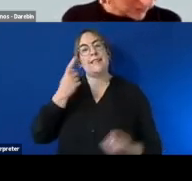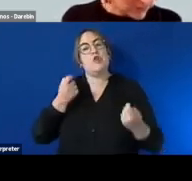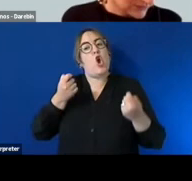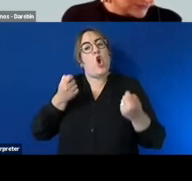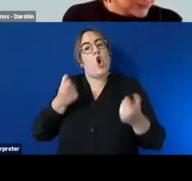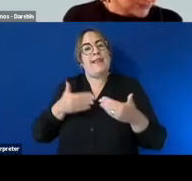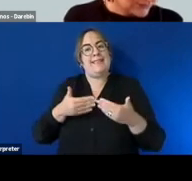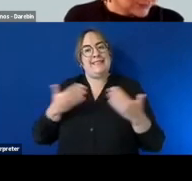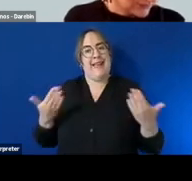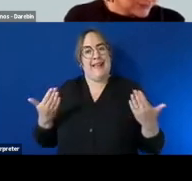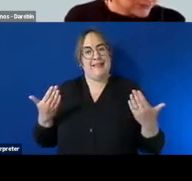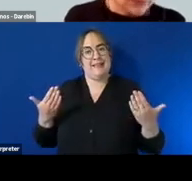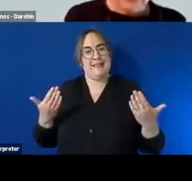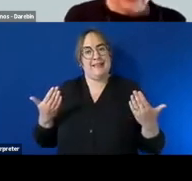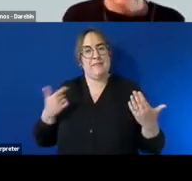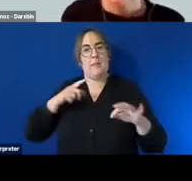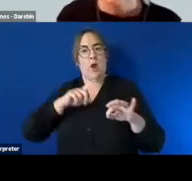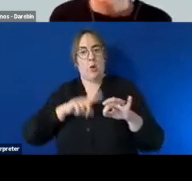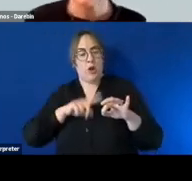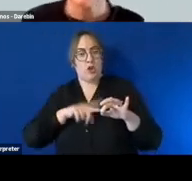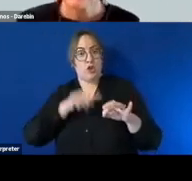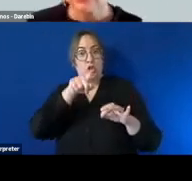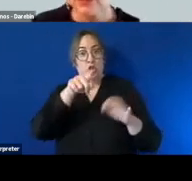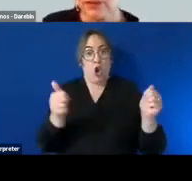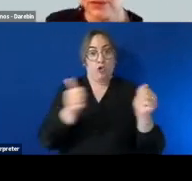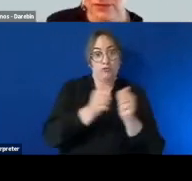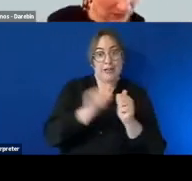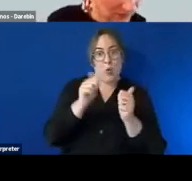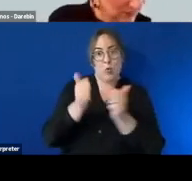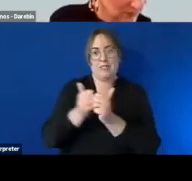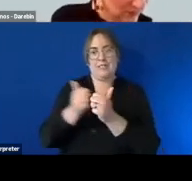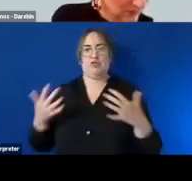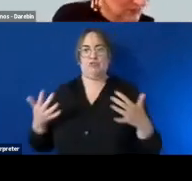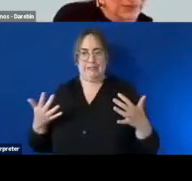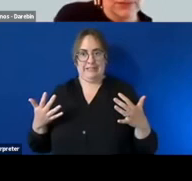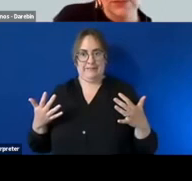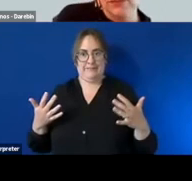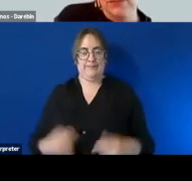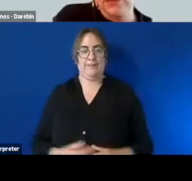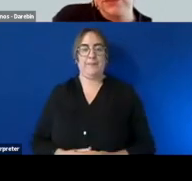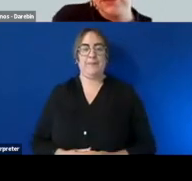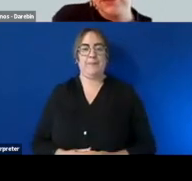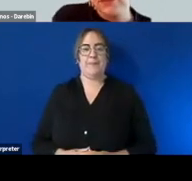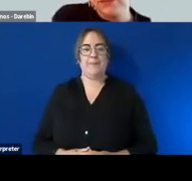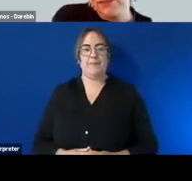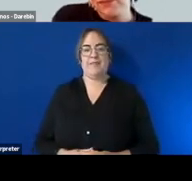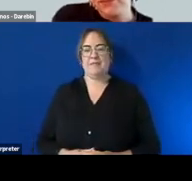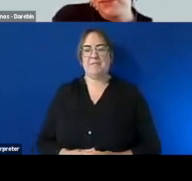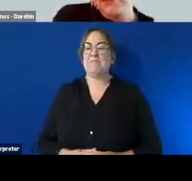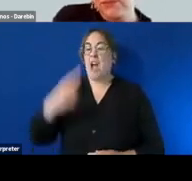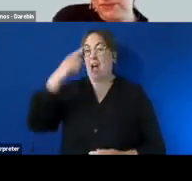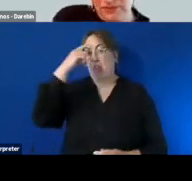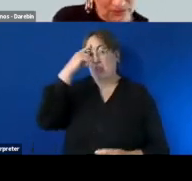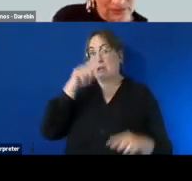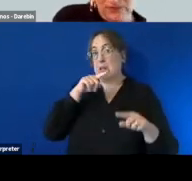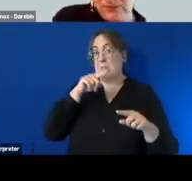the question is do you agree or disagree that the structures are in place and at the moment um slight edge to people who disagree disagree